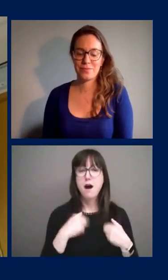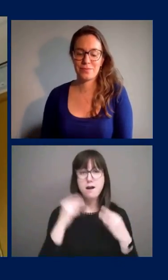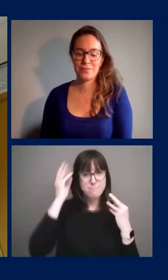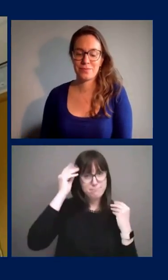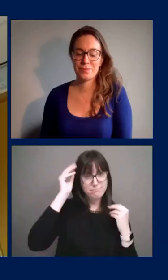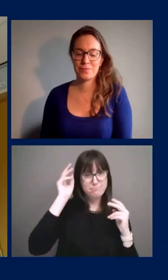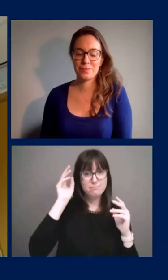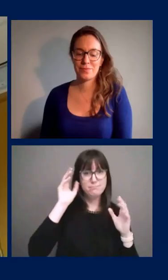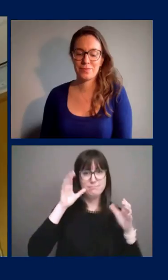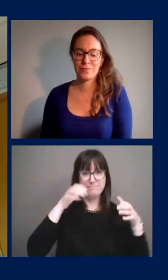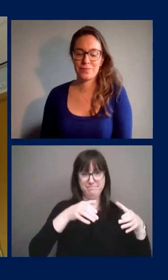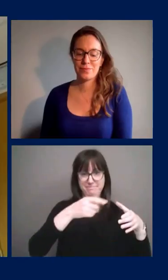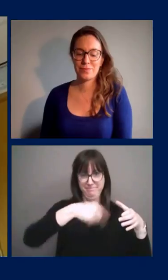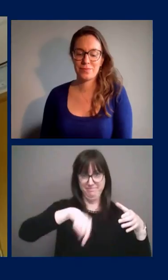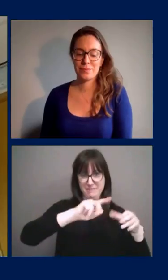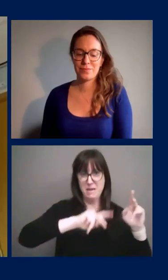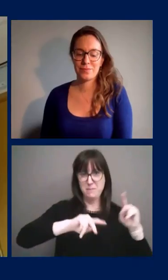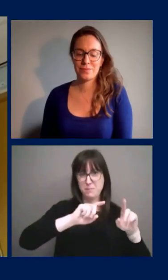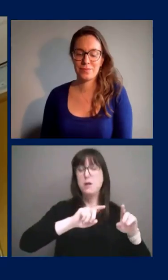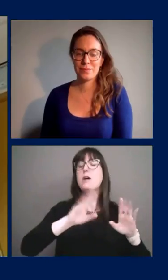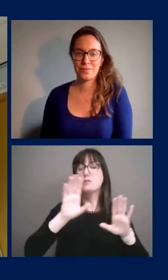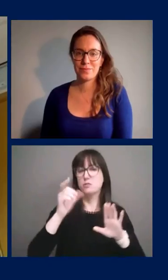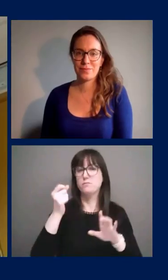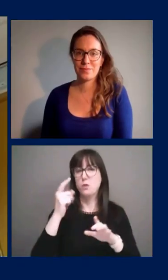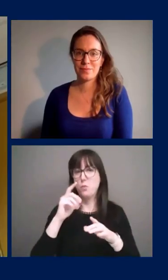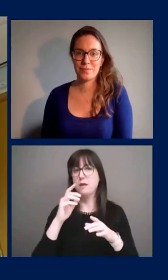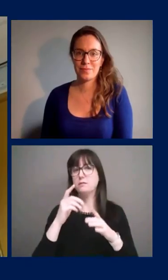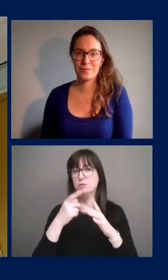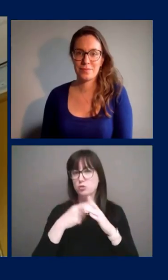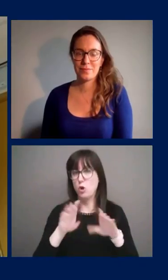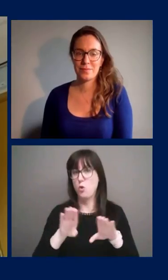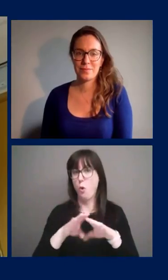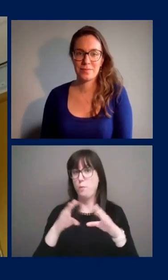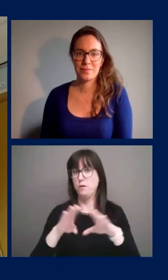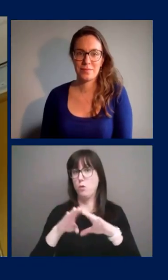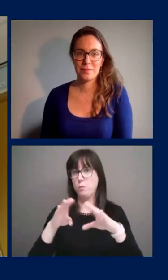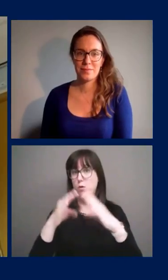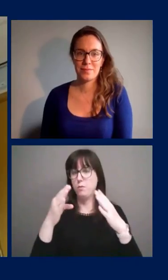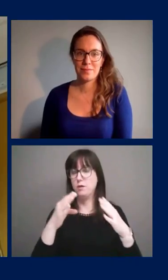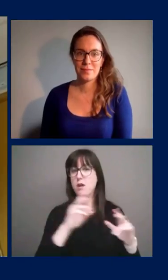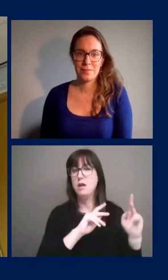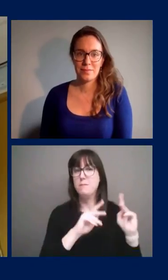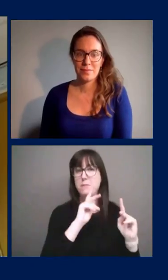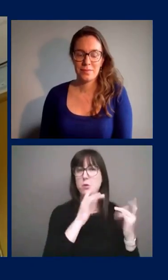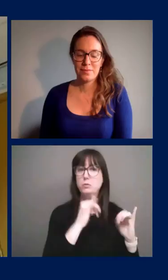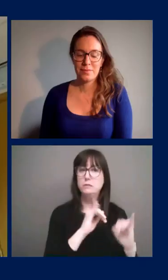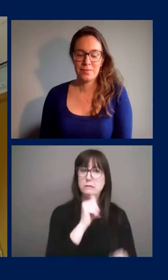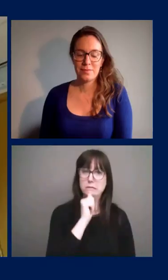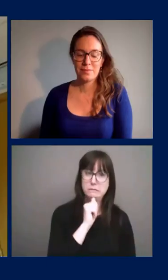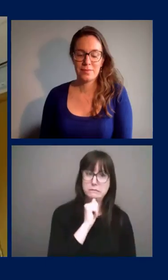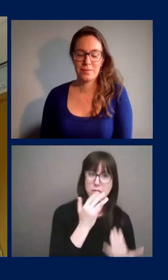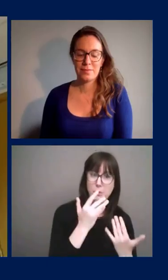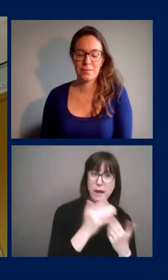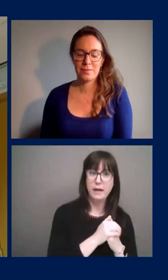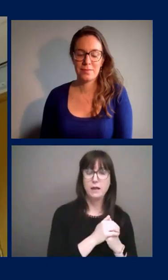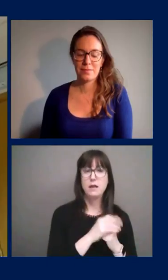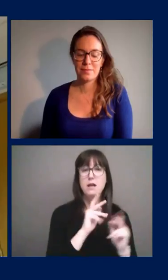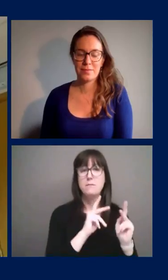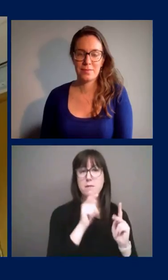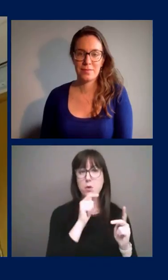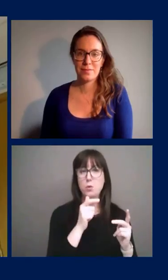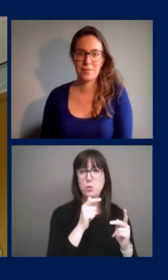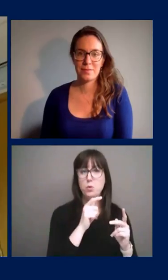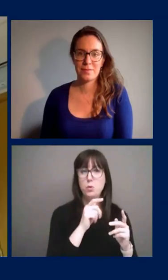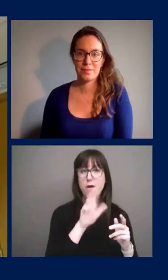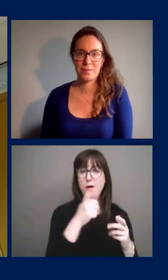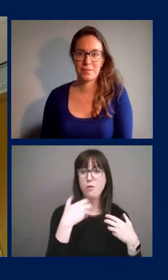who um as we open up the province the people who uh have to wait a little bit longer people with underlying conditions uh and